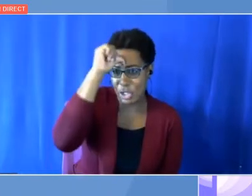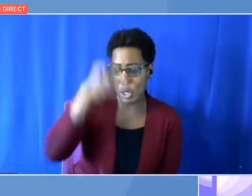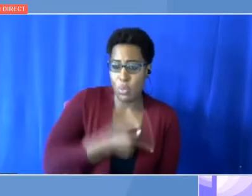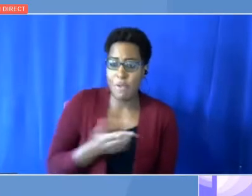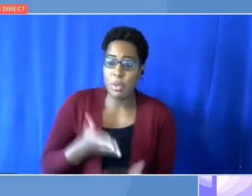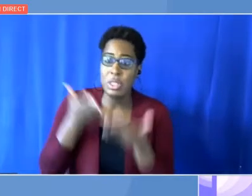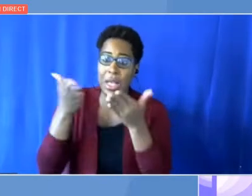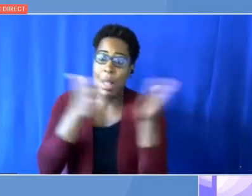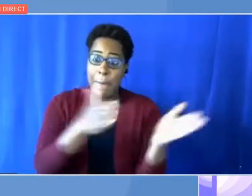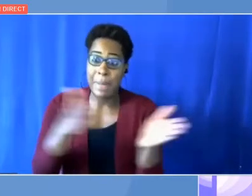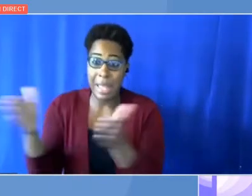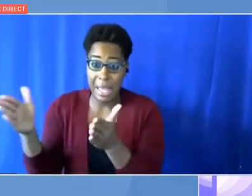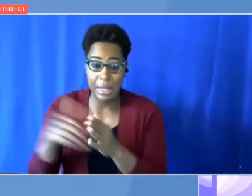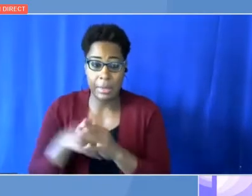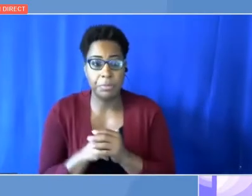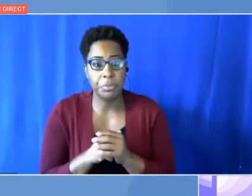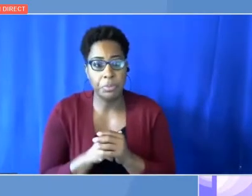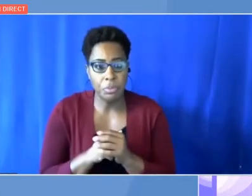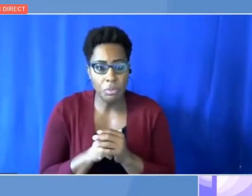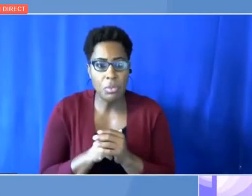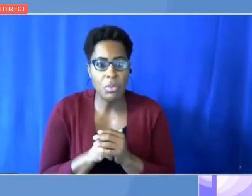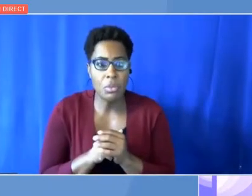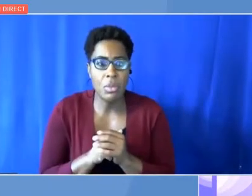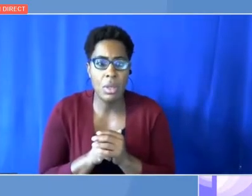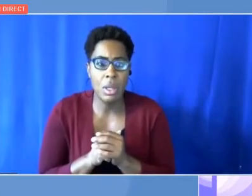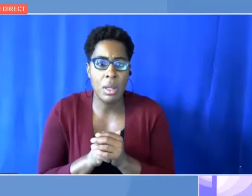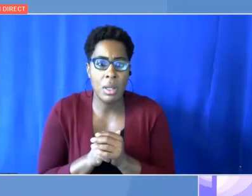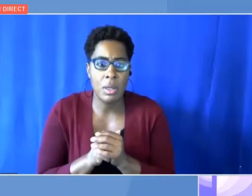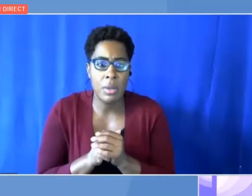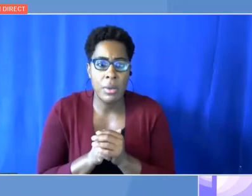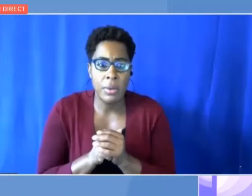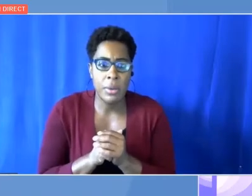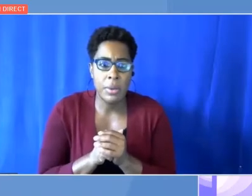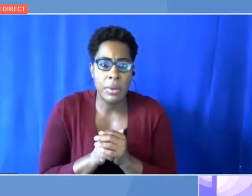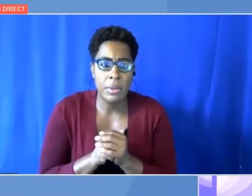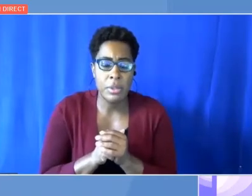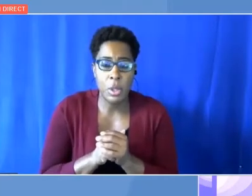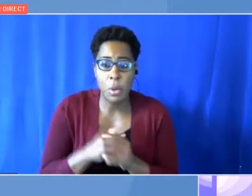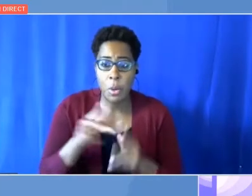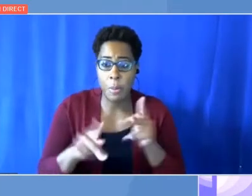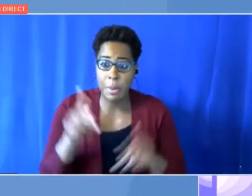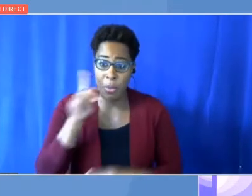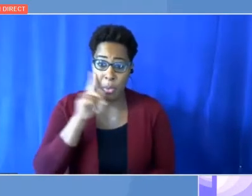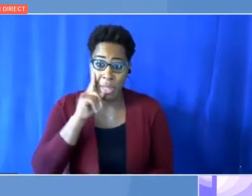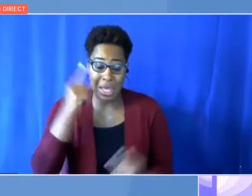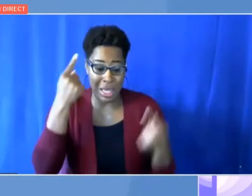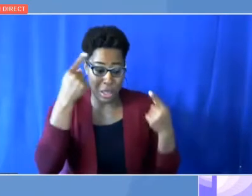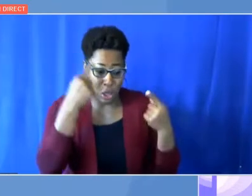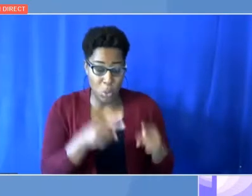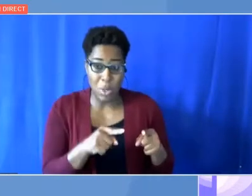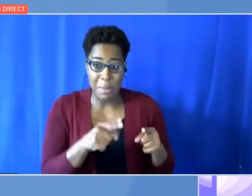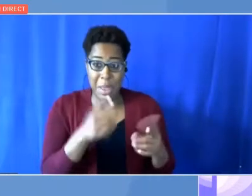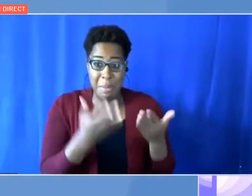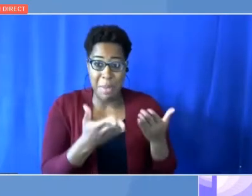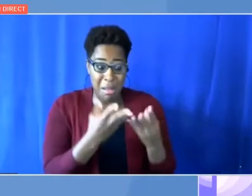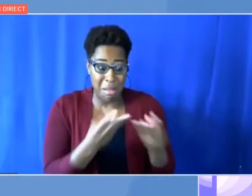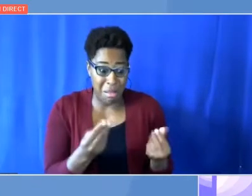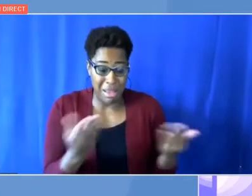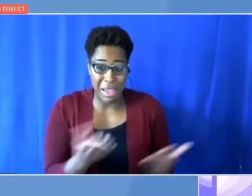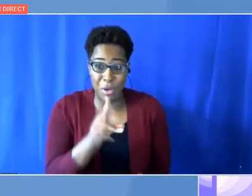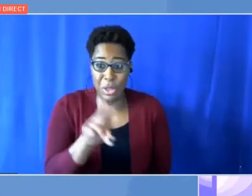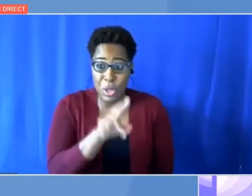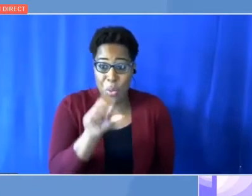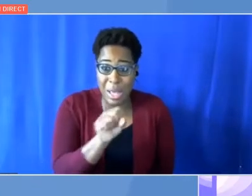Asia. We don't think that the Paris Agreement is at stake here in the US thanks to this administration or in the European